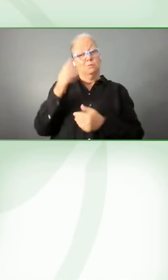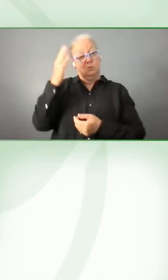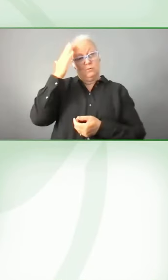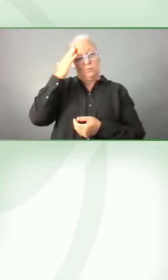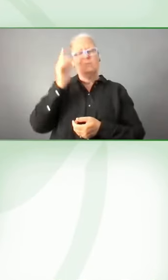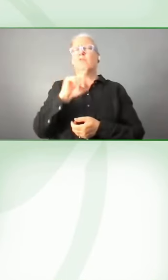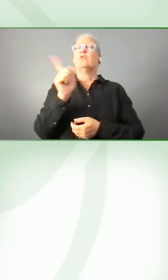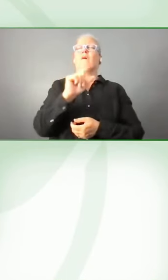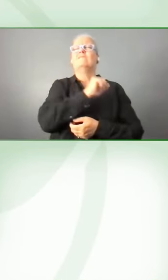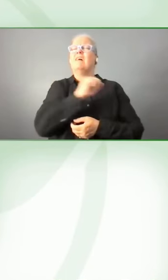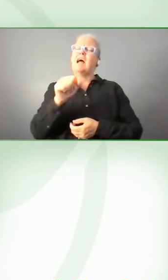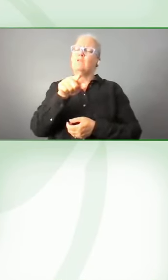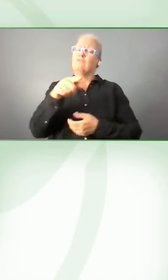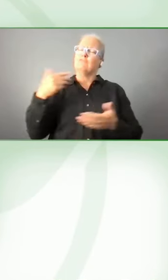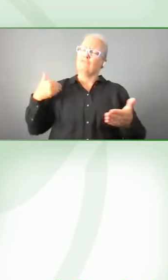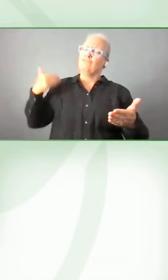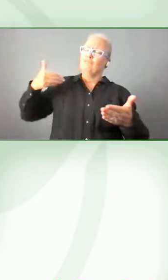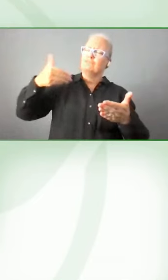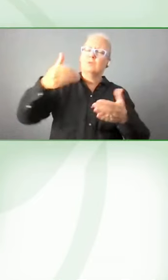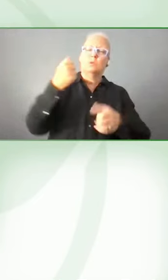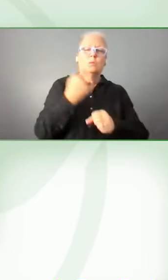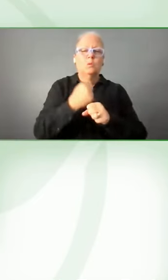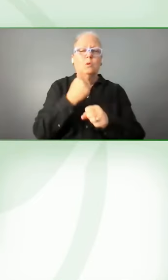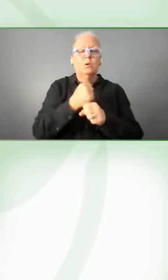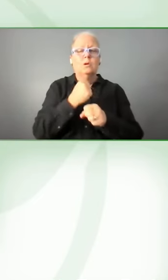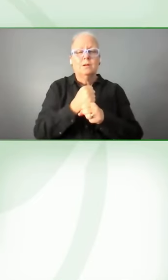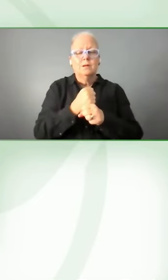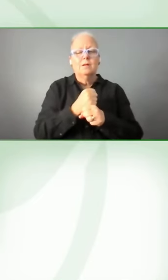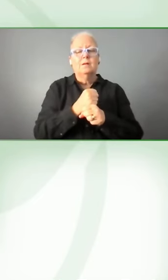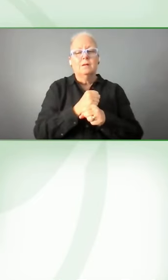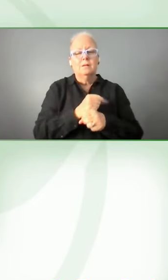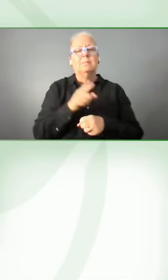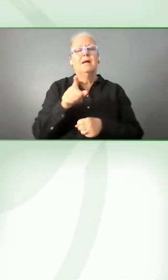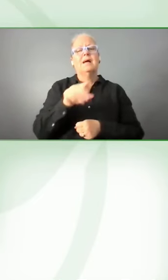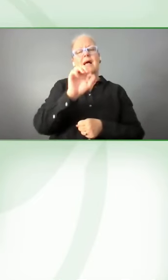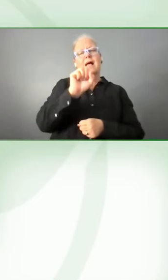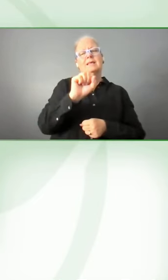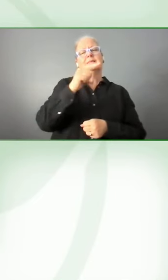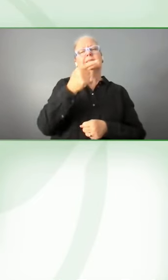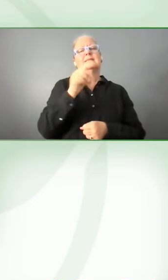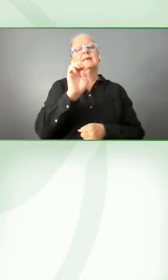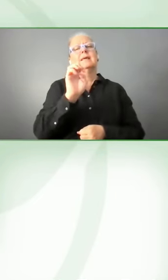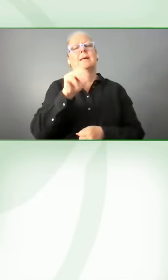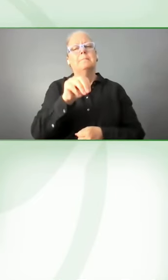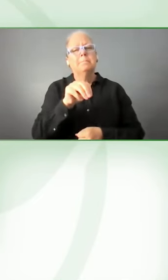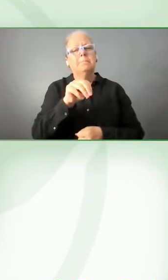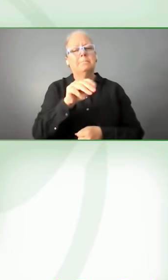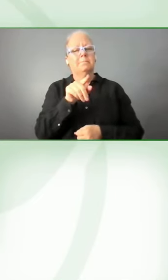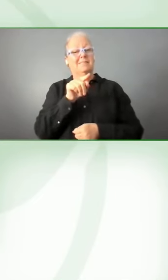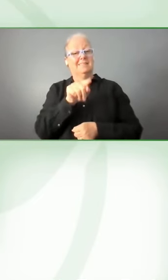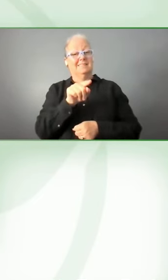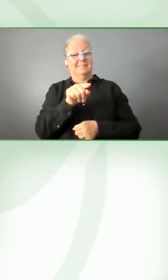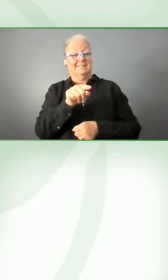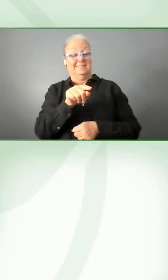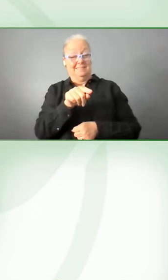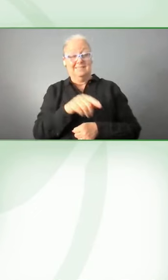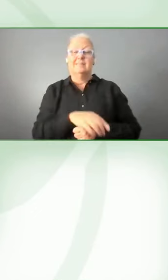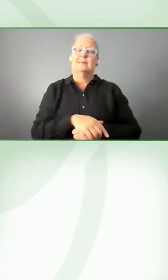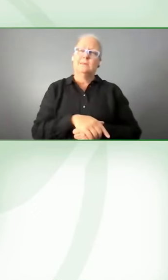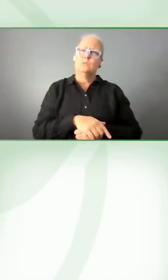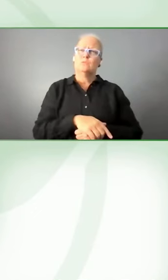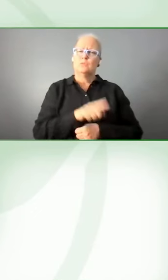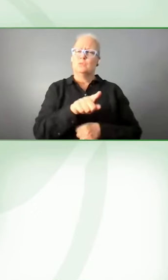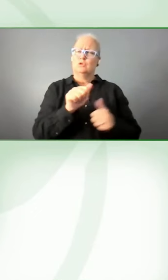been around a little while, but the STEM agenda is a challenge. The workplace is going to be increasingly digital.